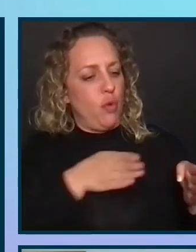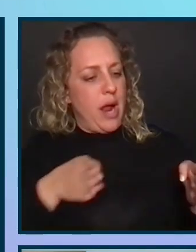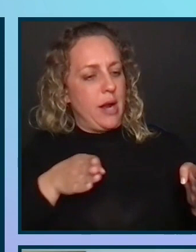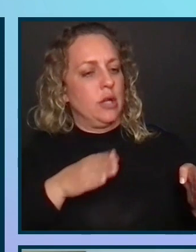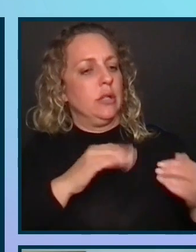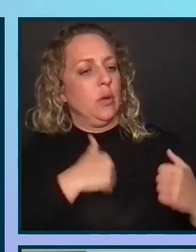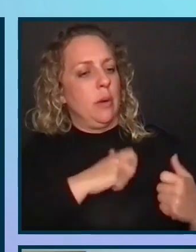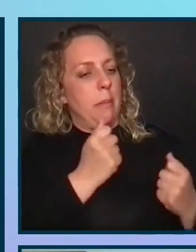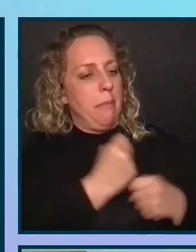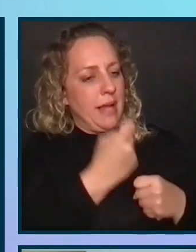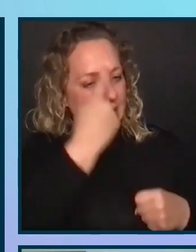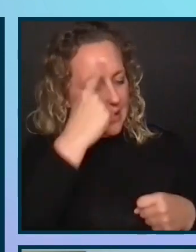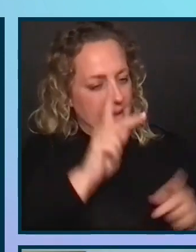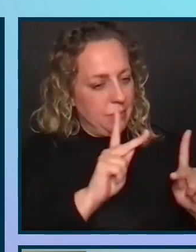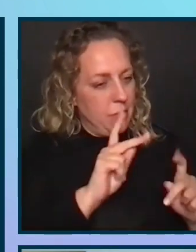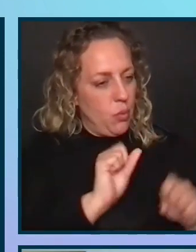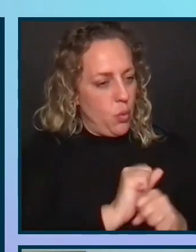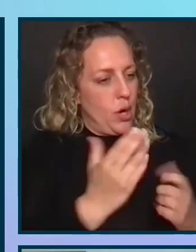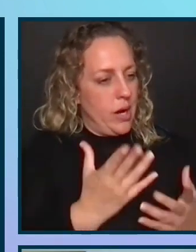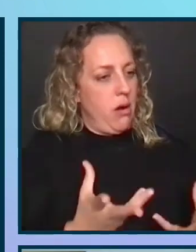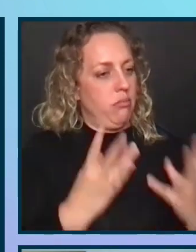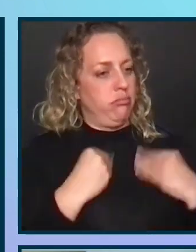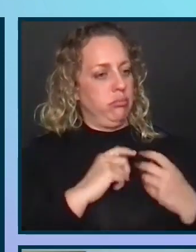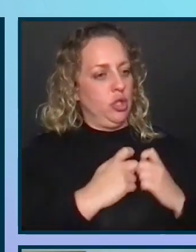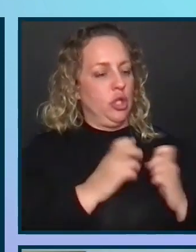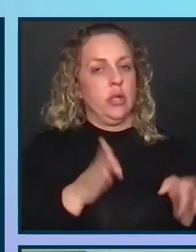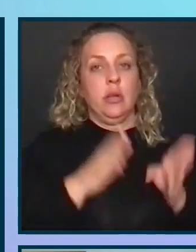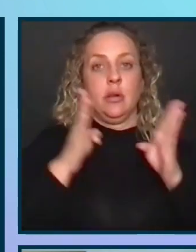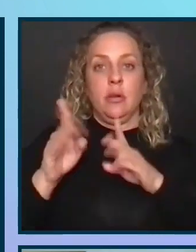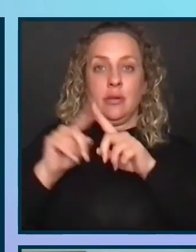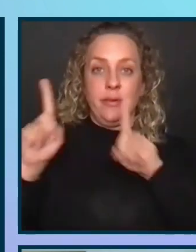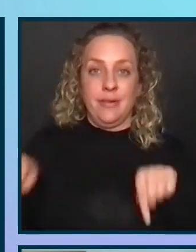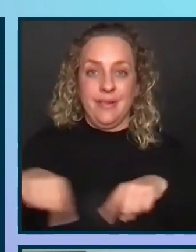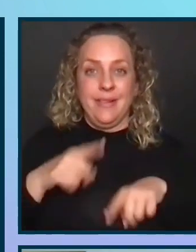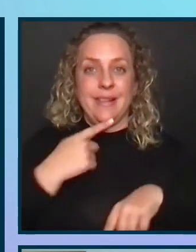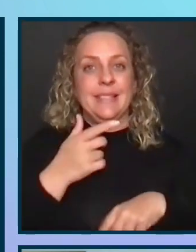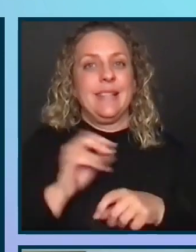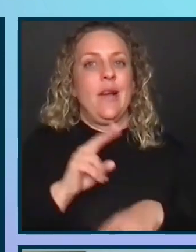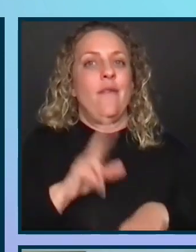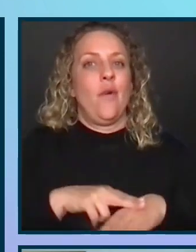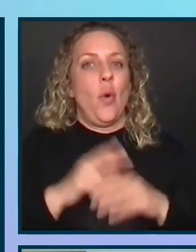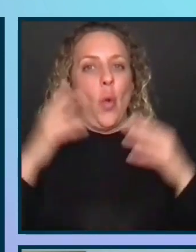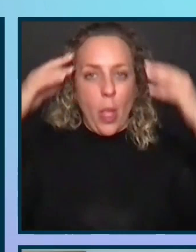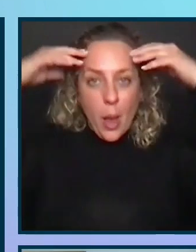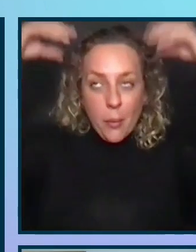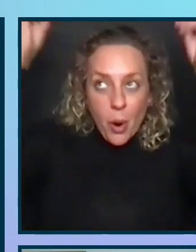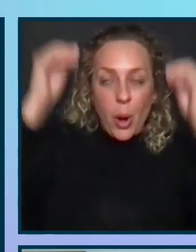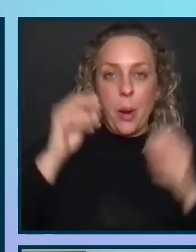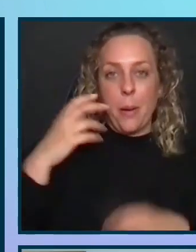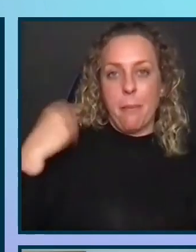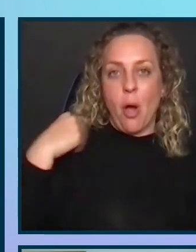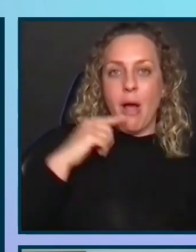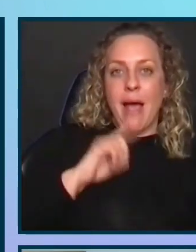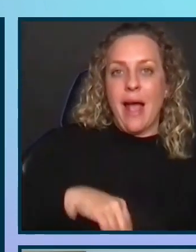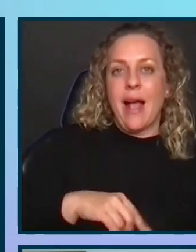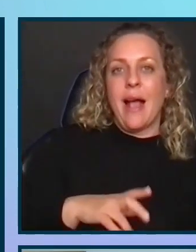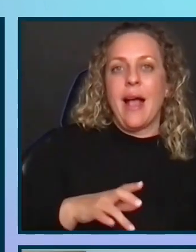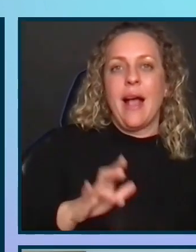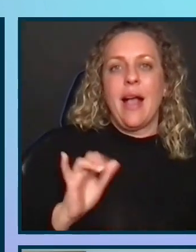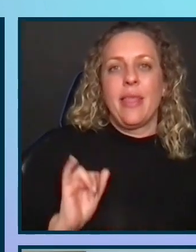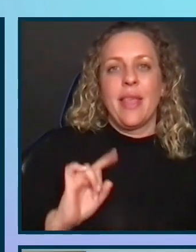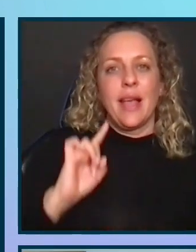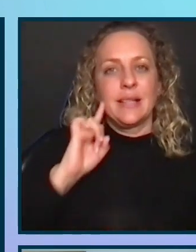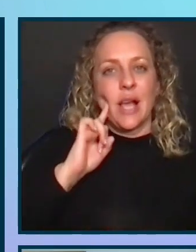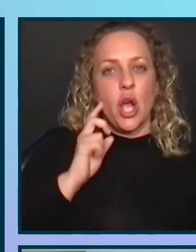employees would embrace the change. And the third panel, of course, the pointy-haired boss has to answer back, yeah, that